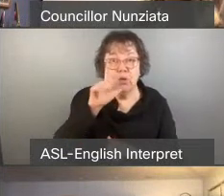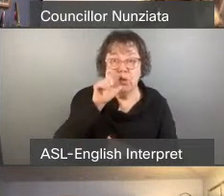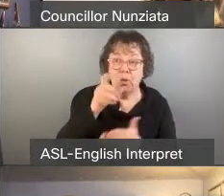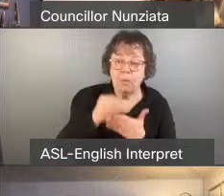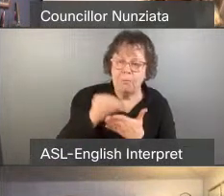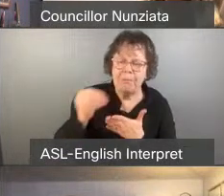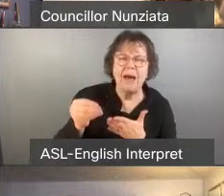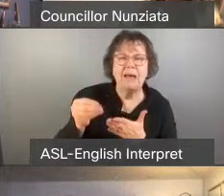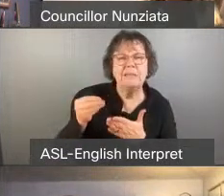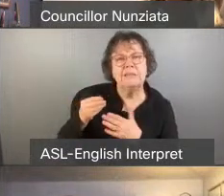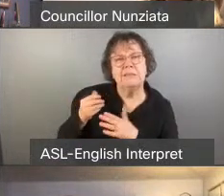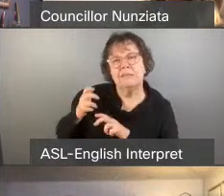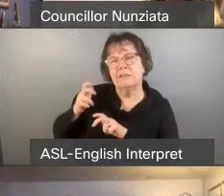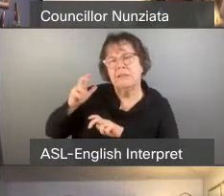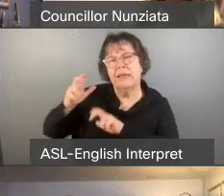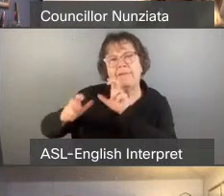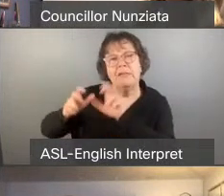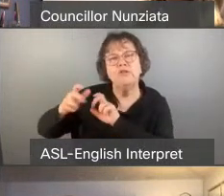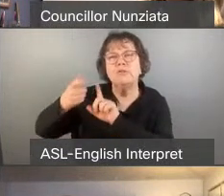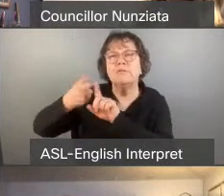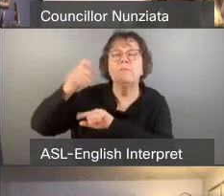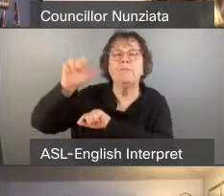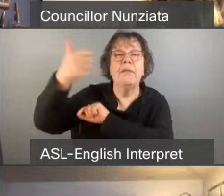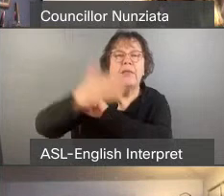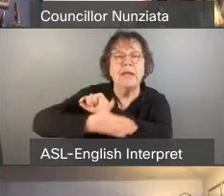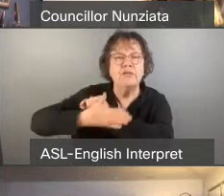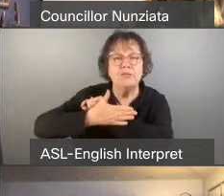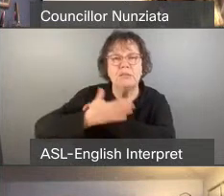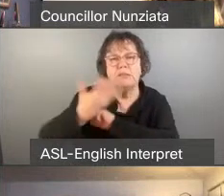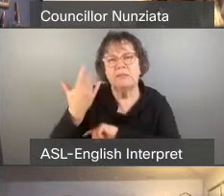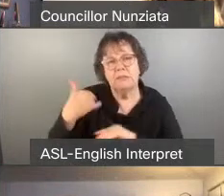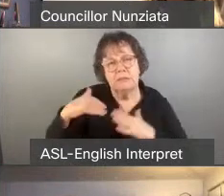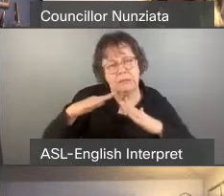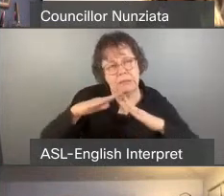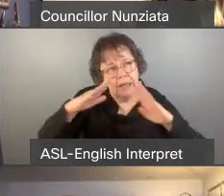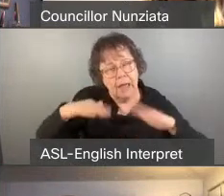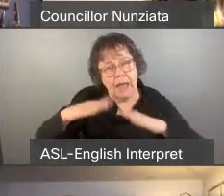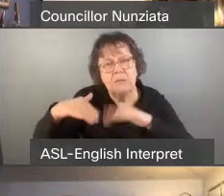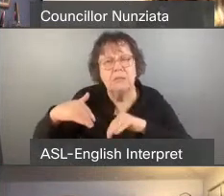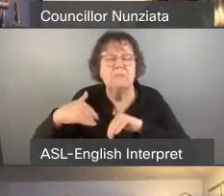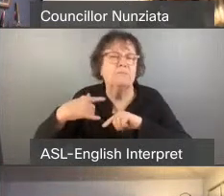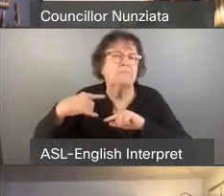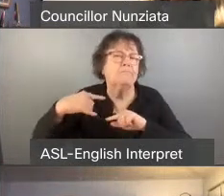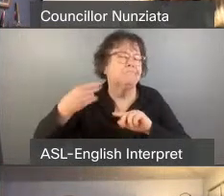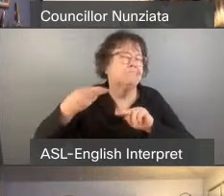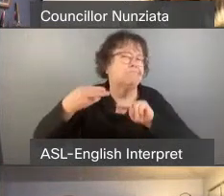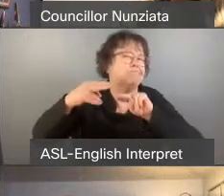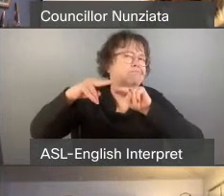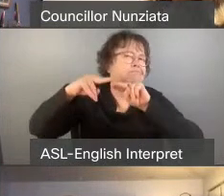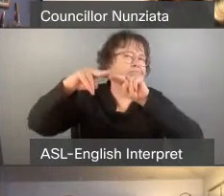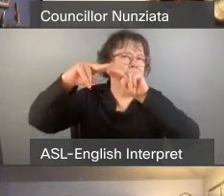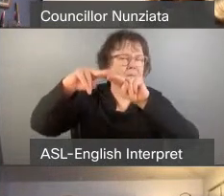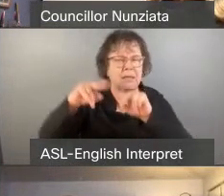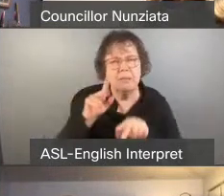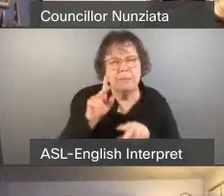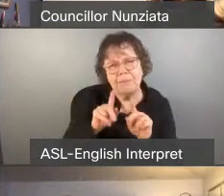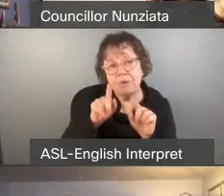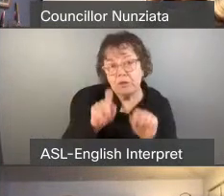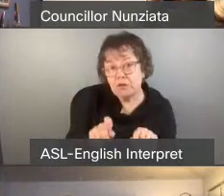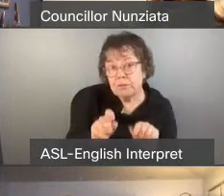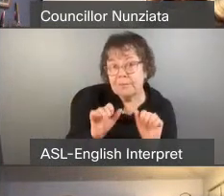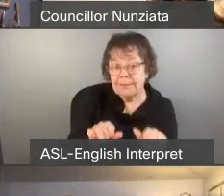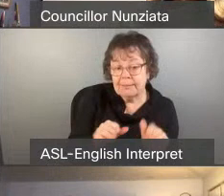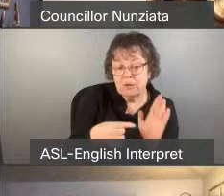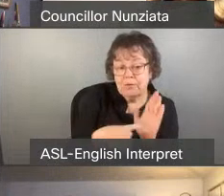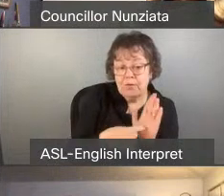housing crisis is spiraling out of control. Regular people, without family money, should be able to afford to rent or buy a house.